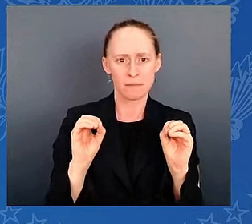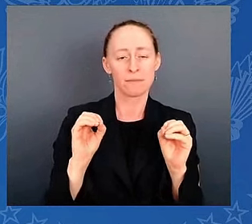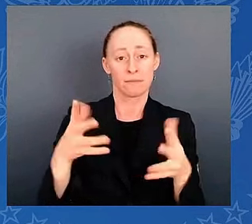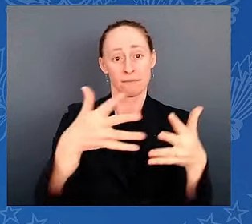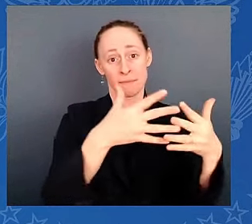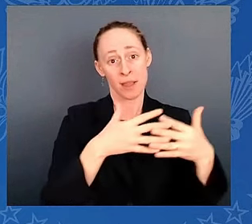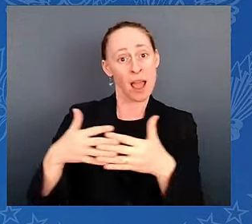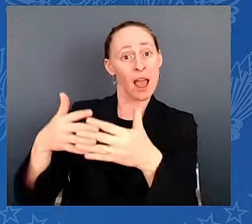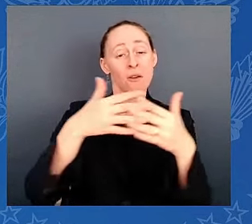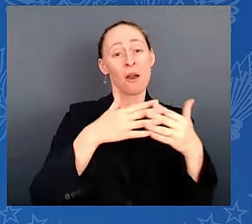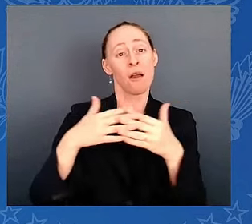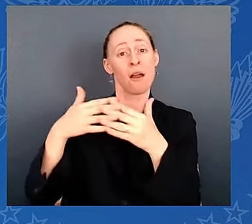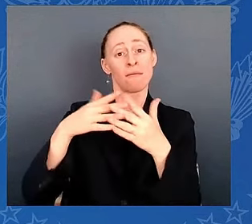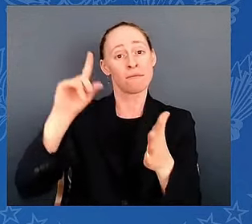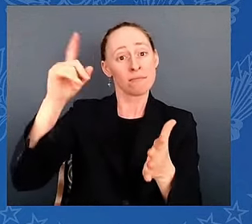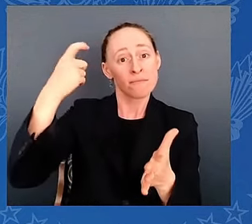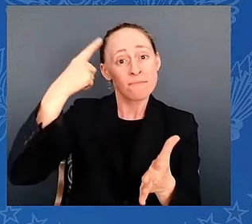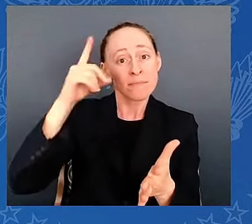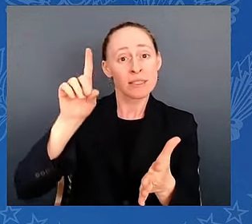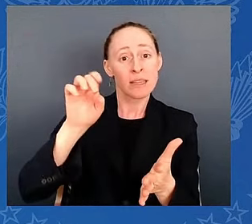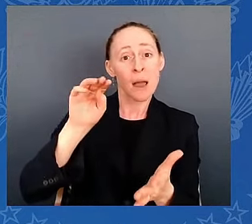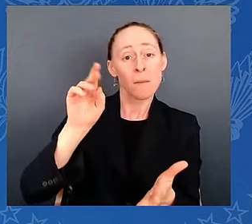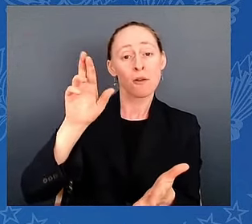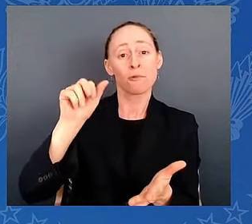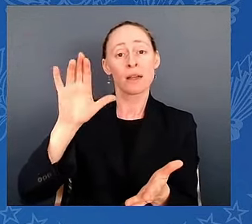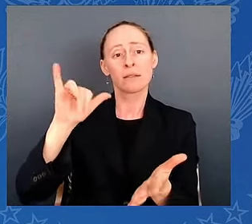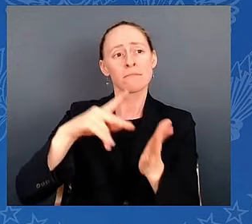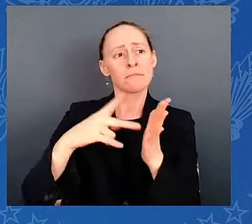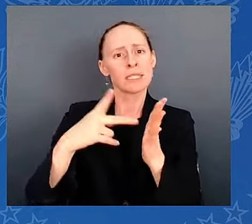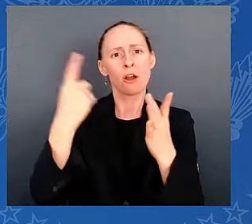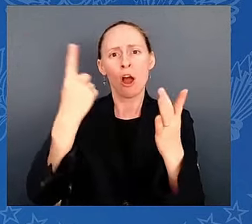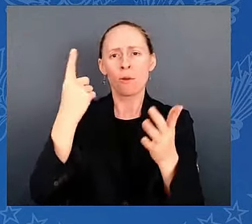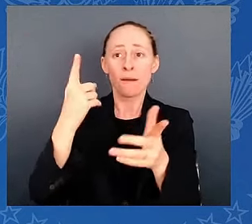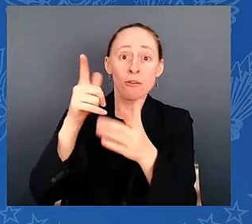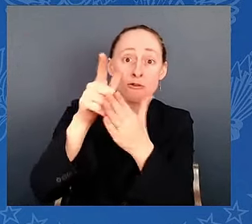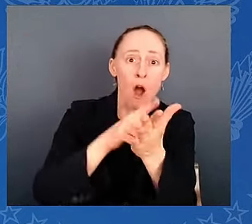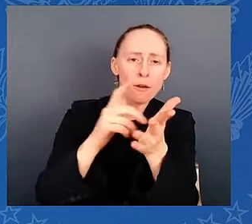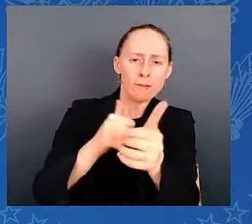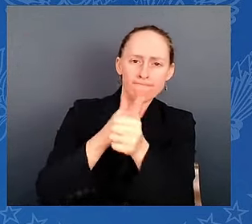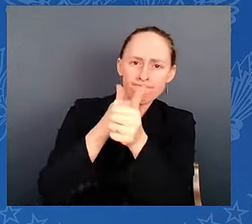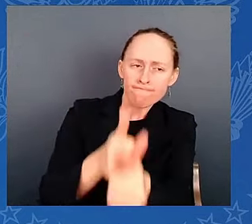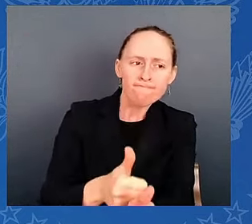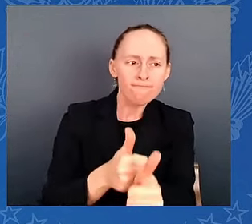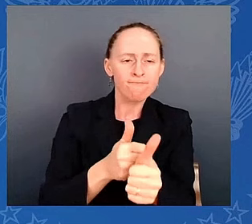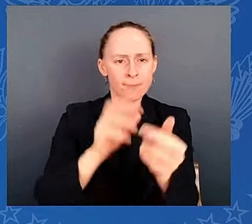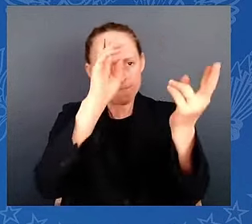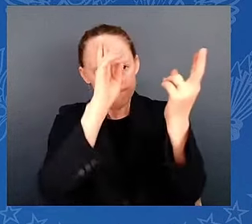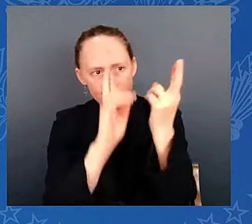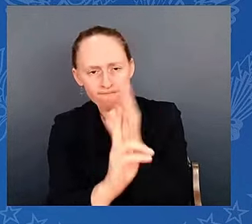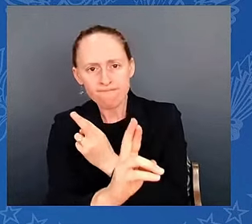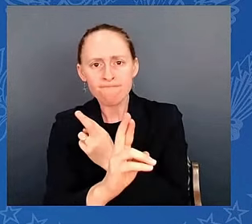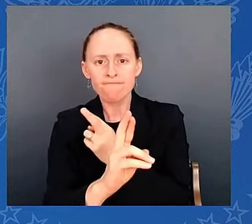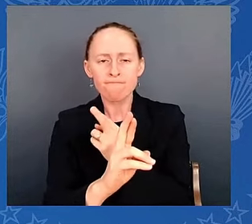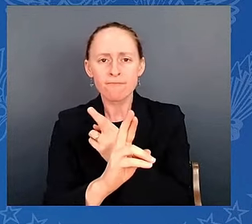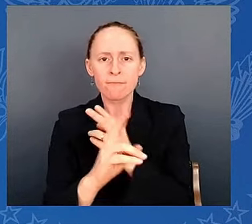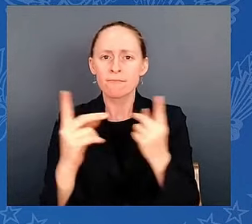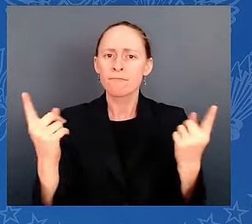In American democracy, where decency, dignity, fair play aren't just quaint notions, but living, breathing realities.